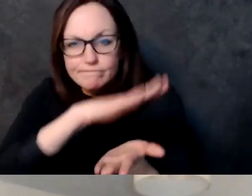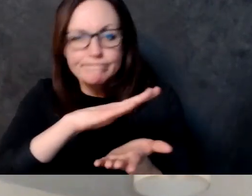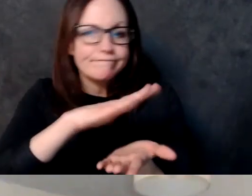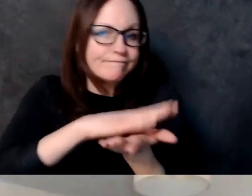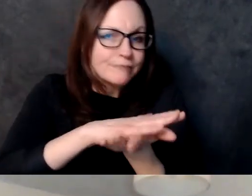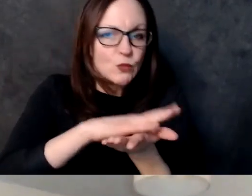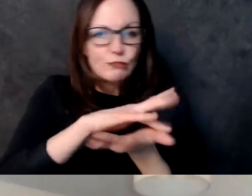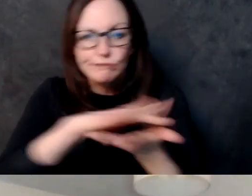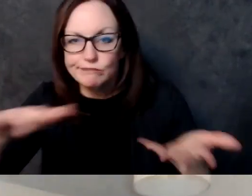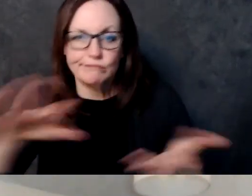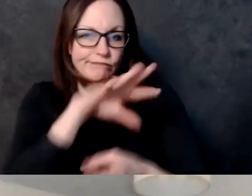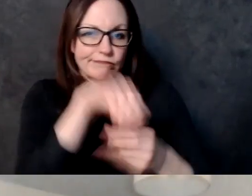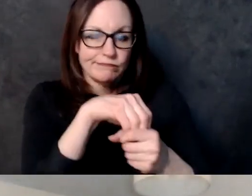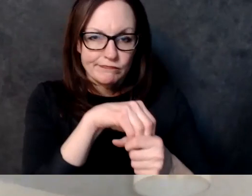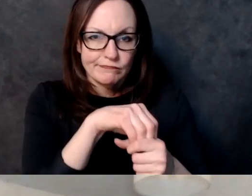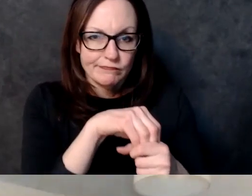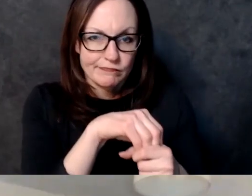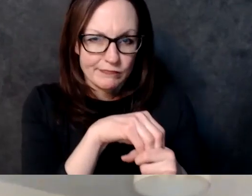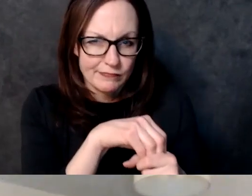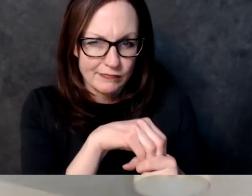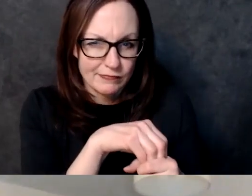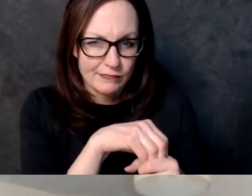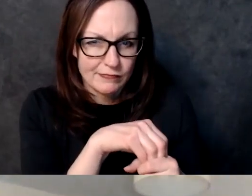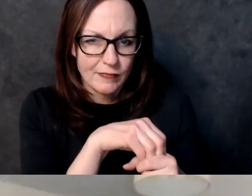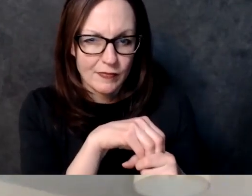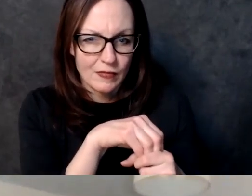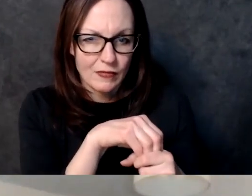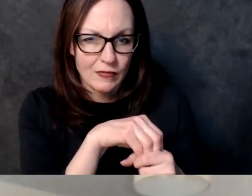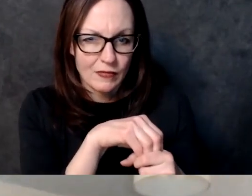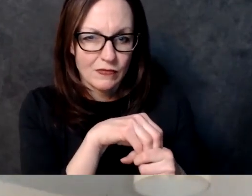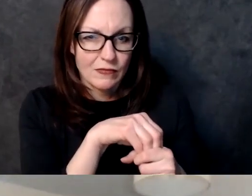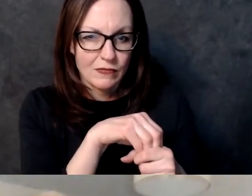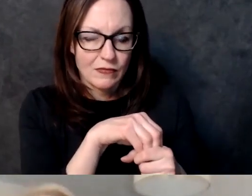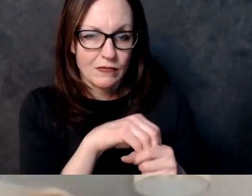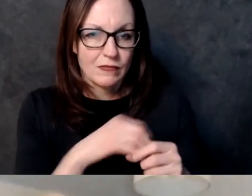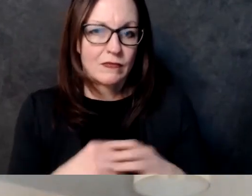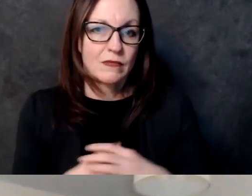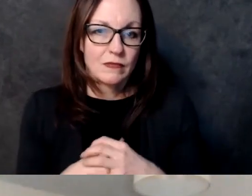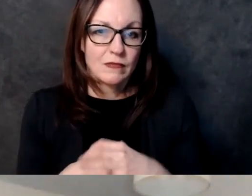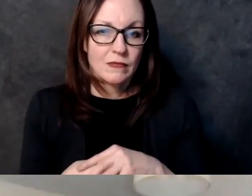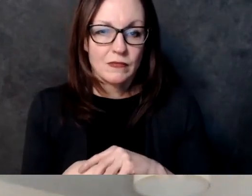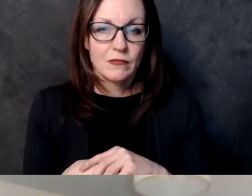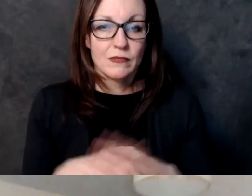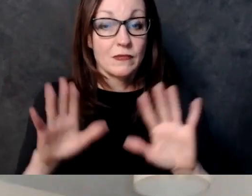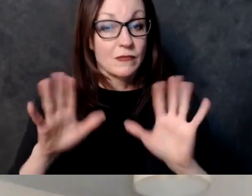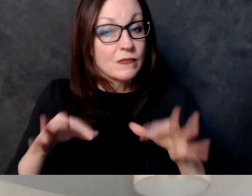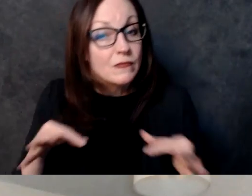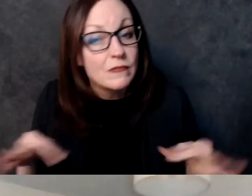standardized training program used uh statewide with more transparency and civilian uh oversight um